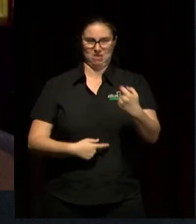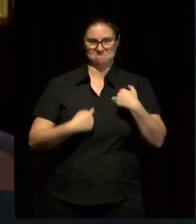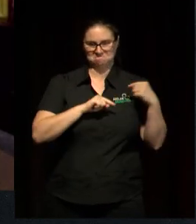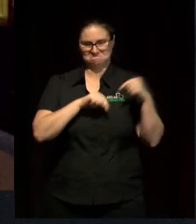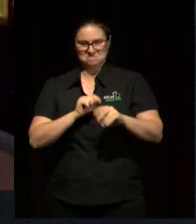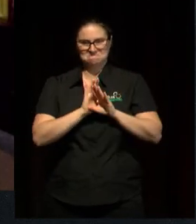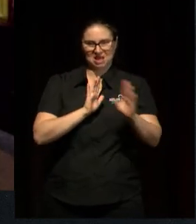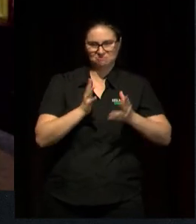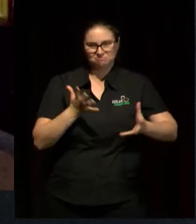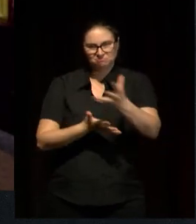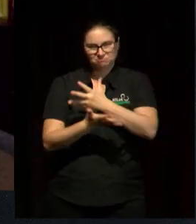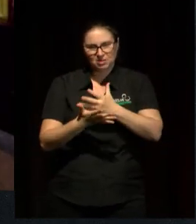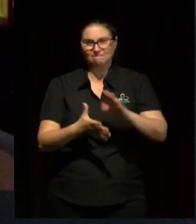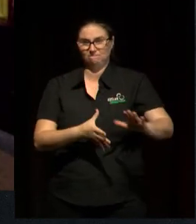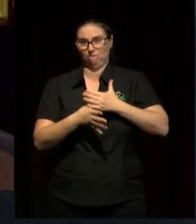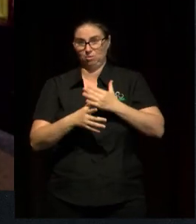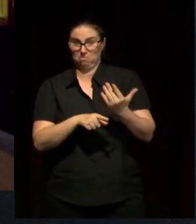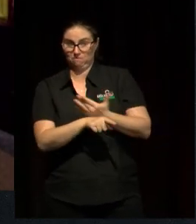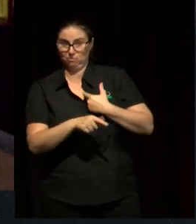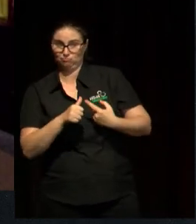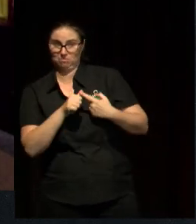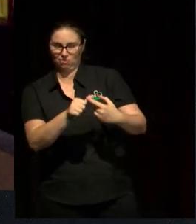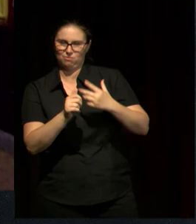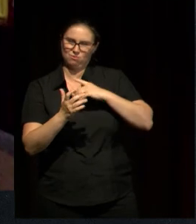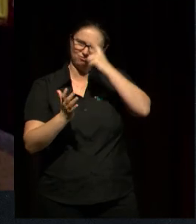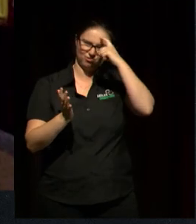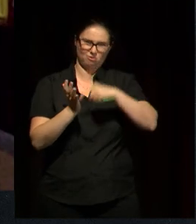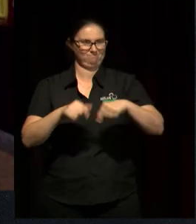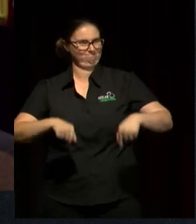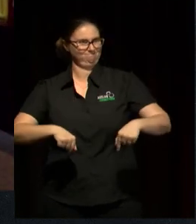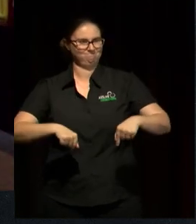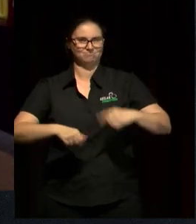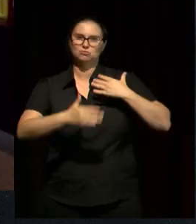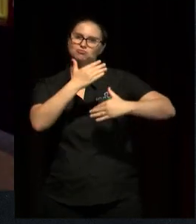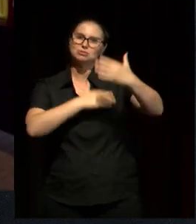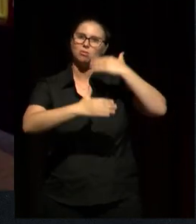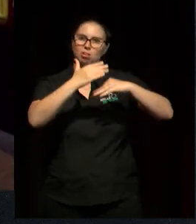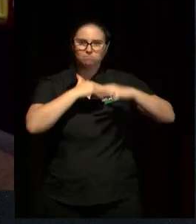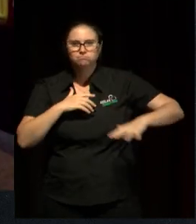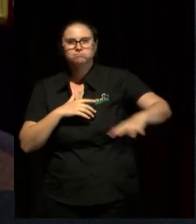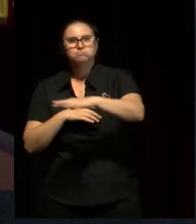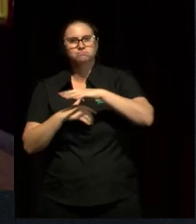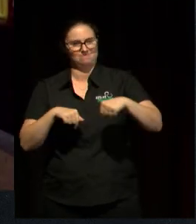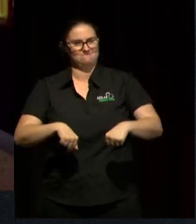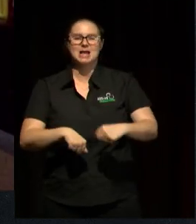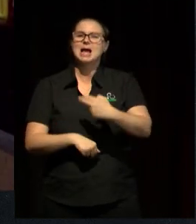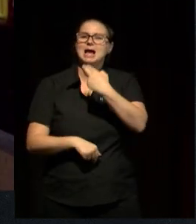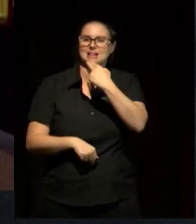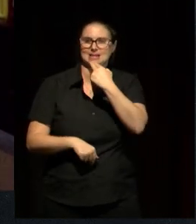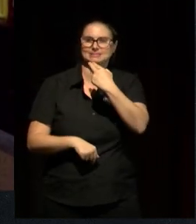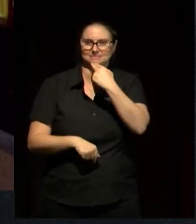I'd like to begin by acknowledging the traditional custodians of the land on which I speak today, who are the Ghana people of the Adelaide Plains.